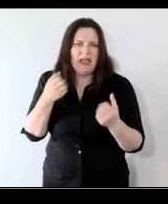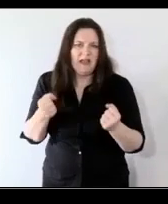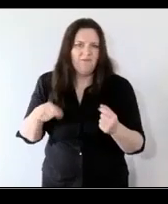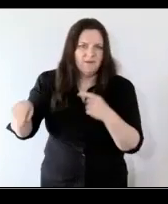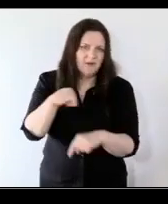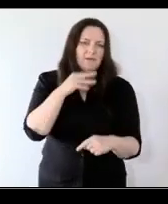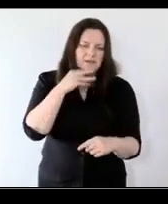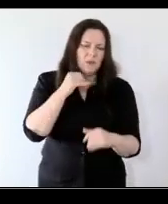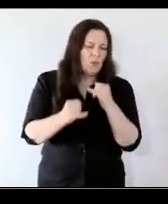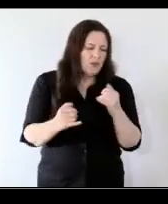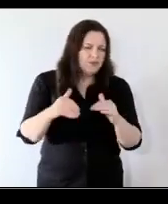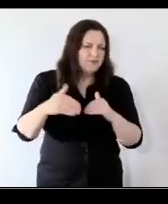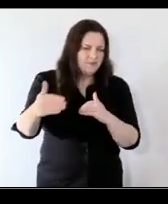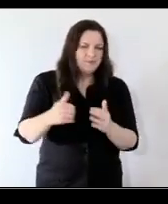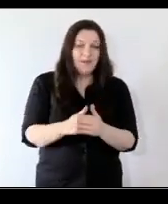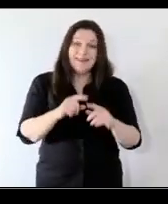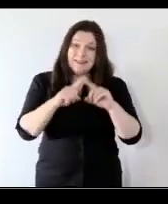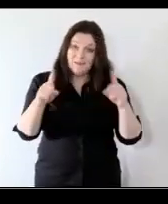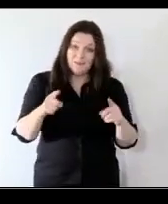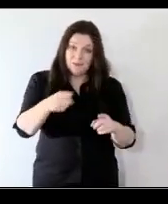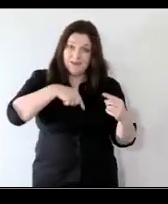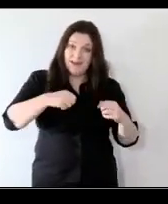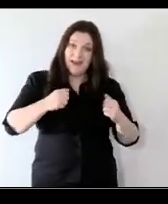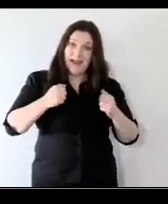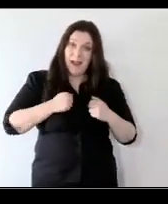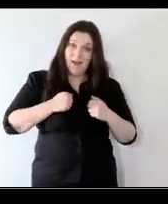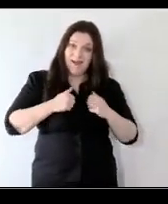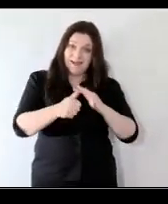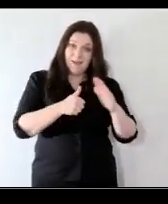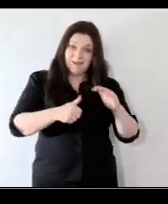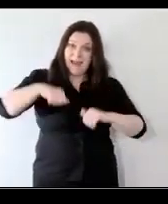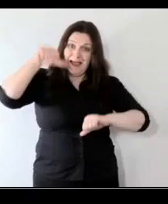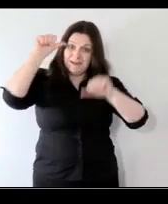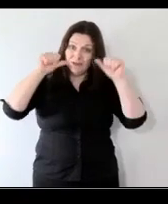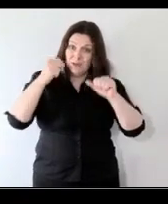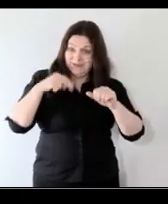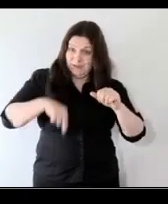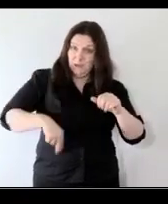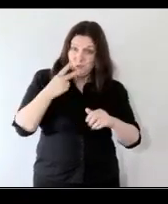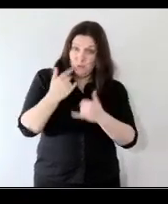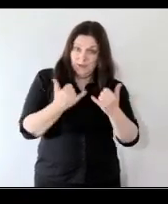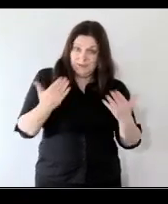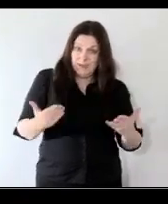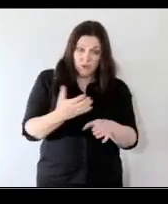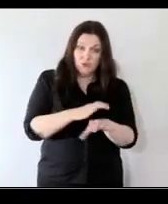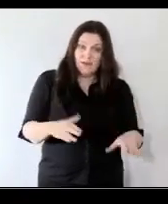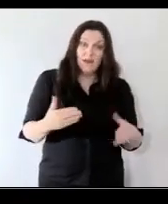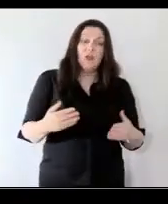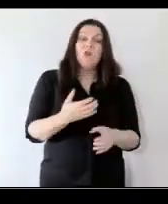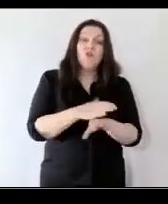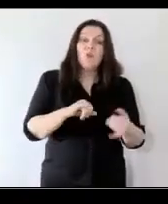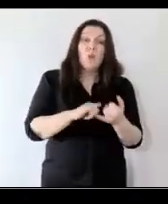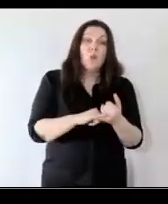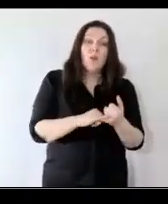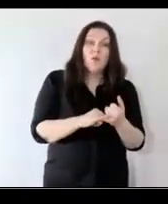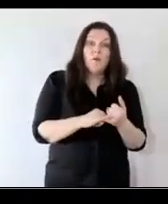interesting was the difference between our experience as adults of almost two years of this to children so children who are four now